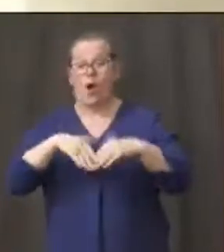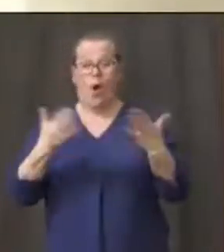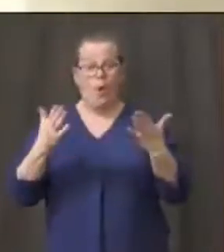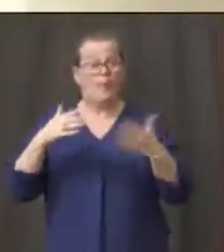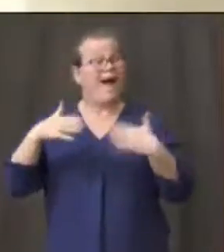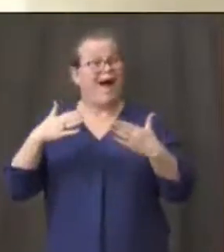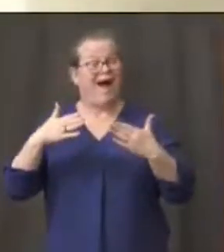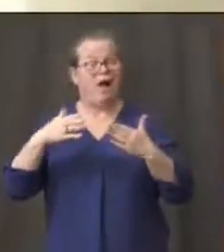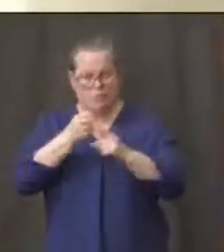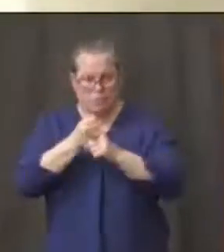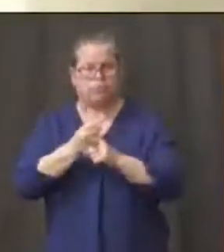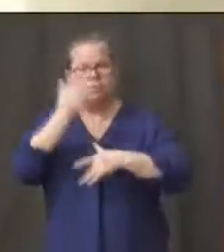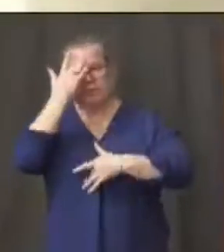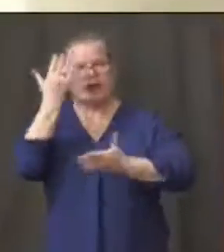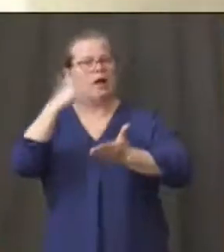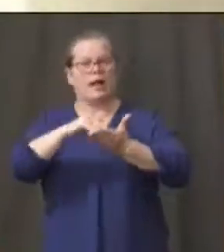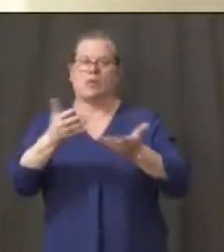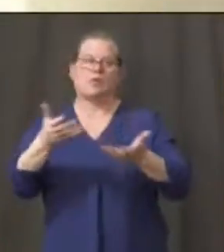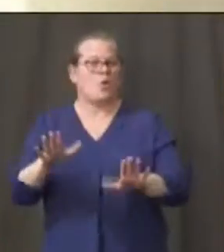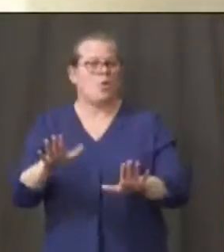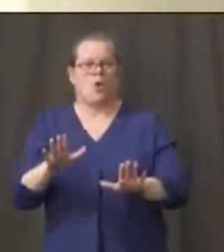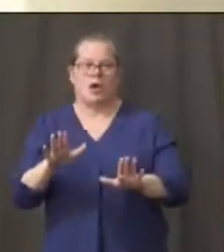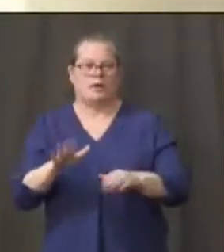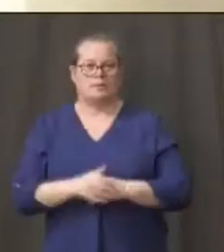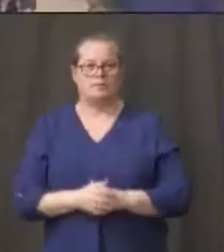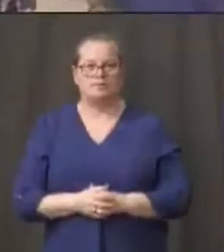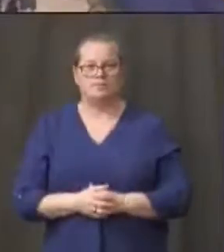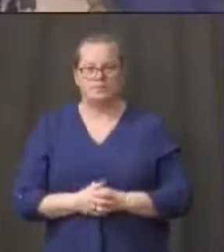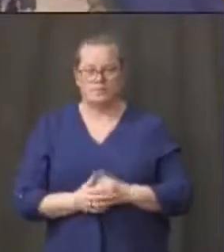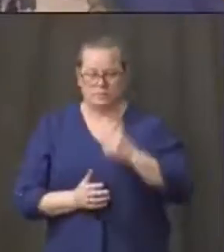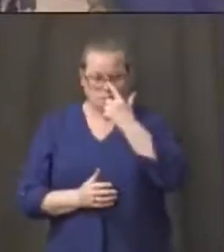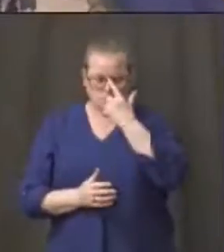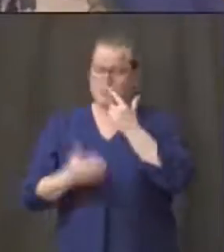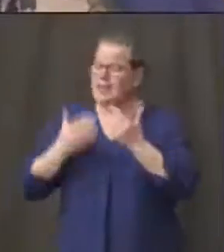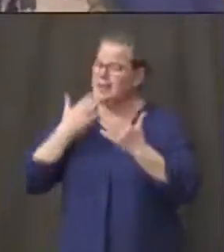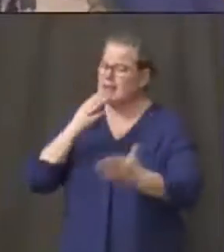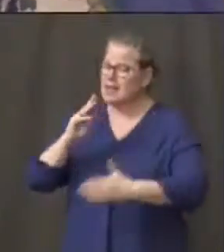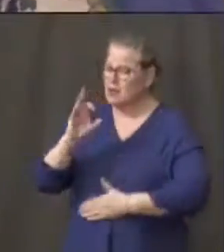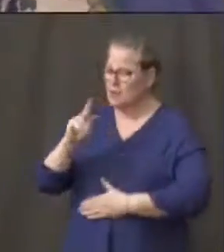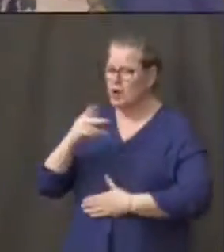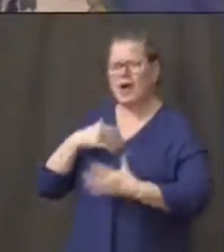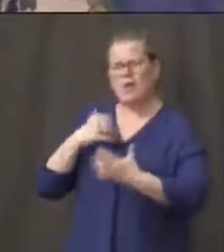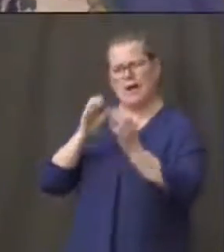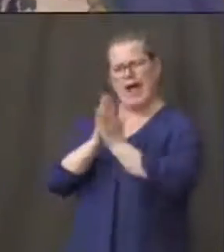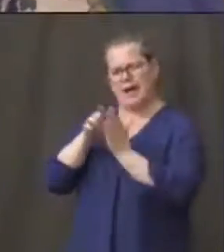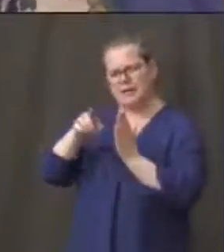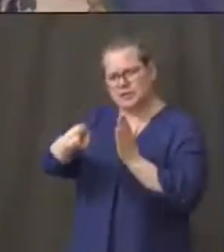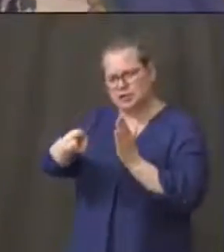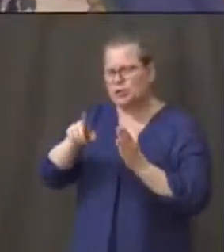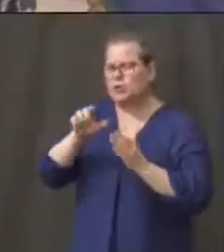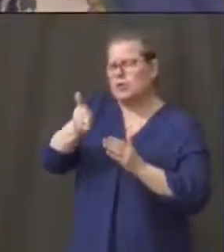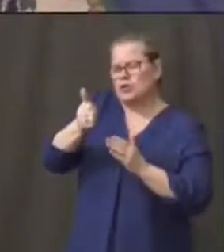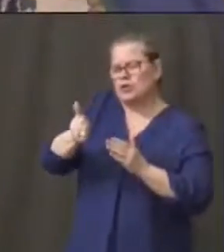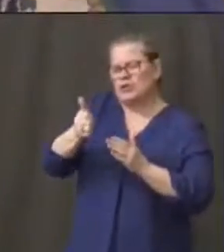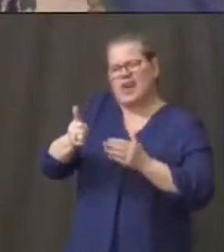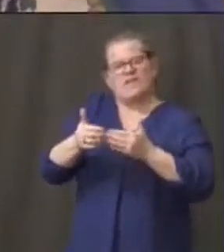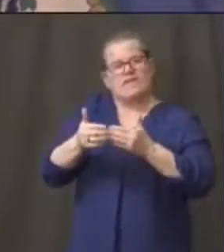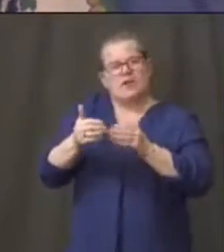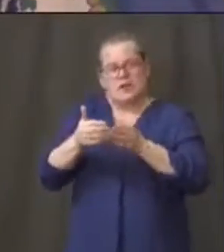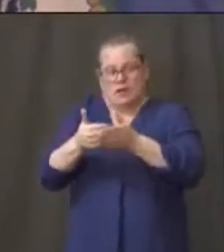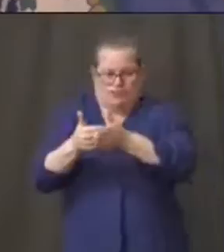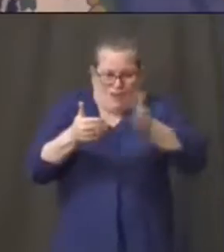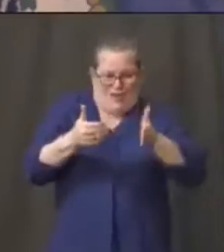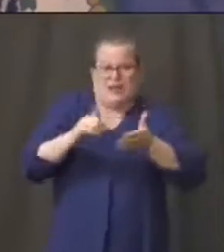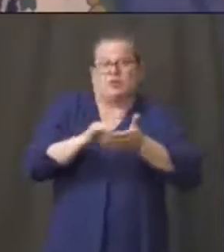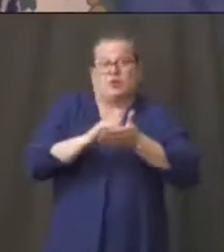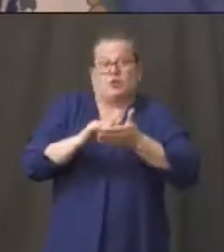me ask one question before we introduce Mayor Rilling. You're a border town, border city right next to New York. I mean, I'm trying to work